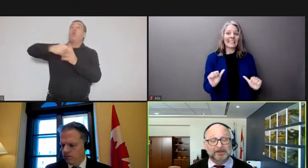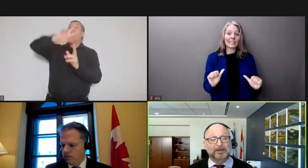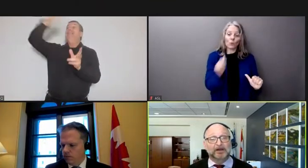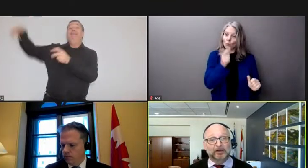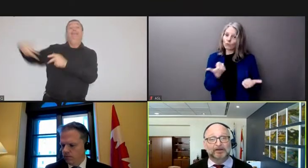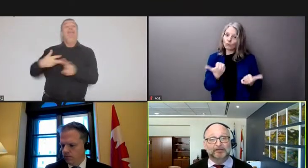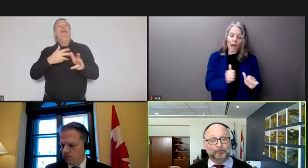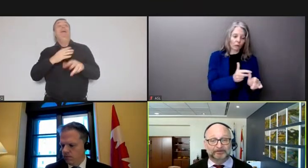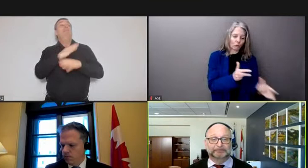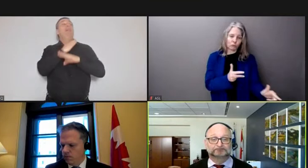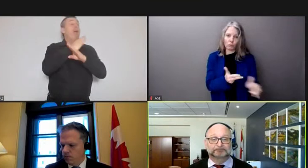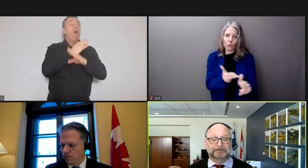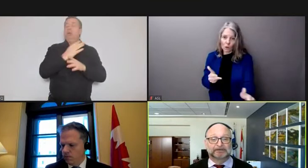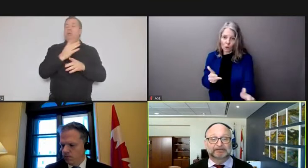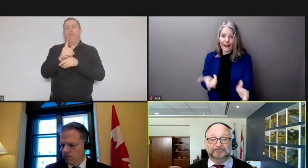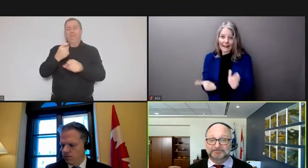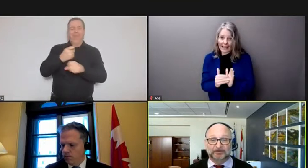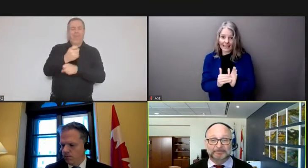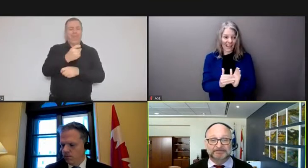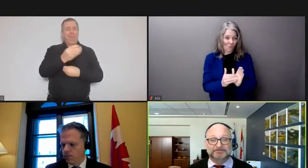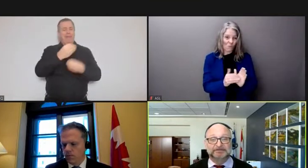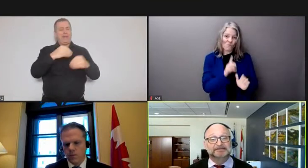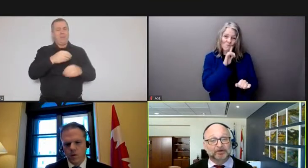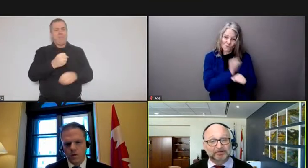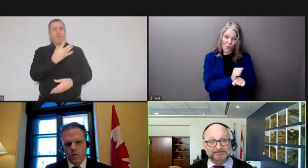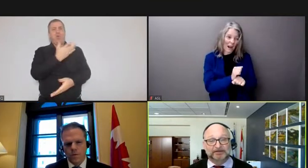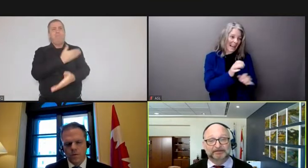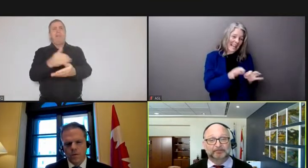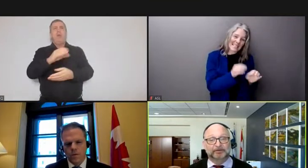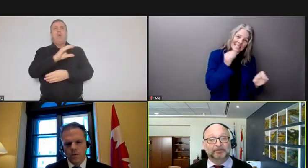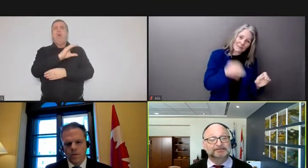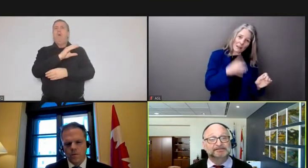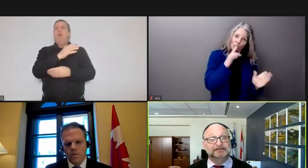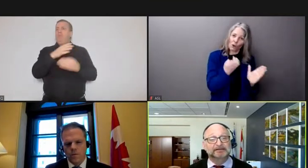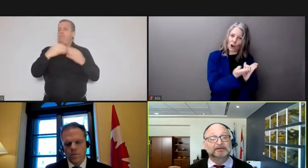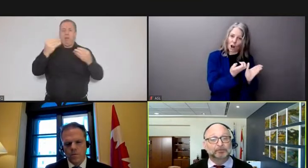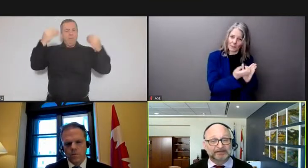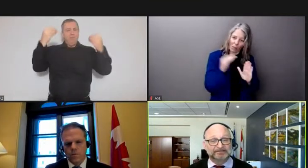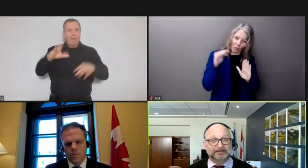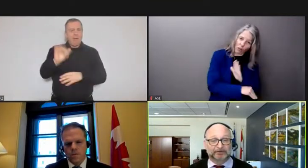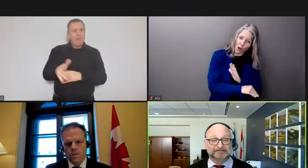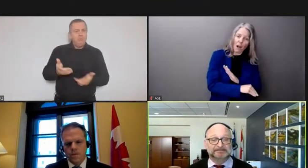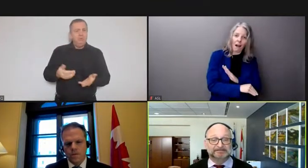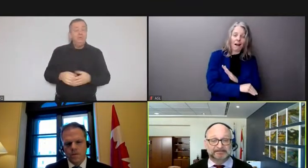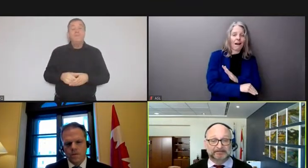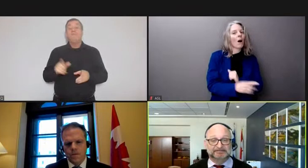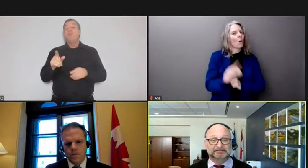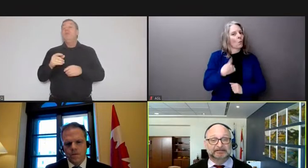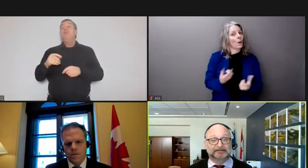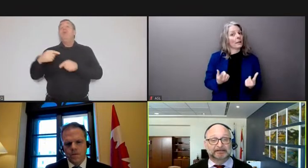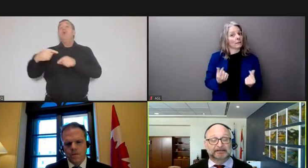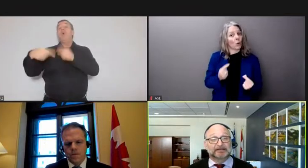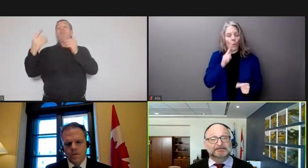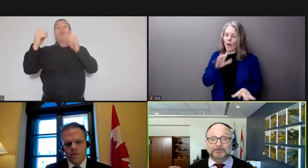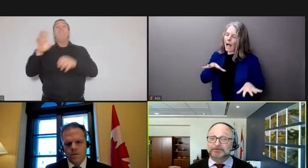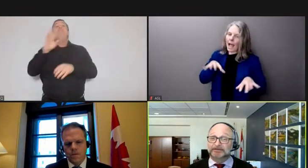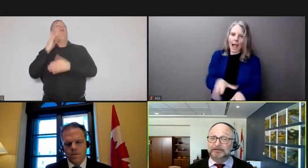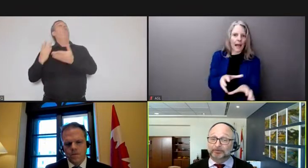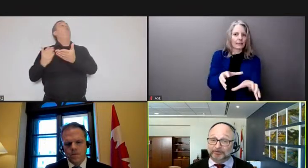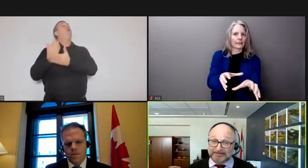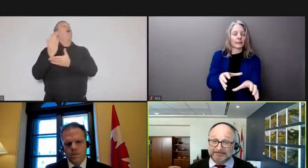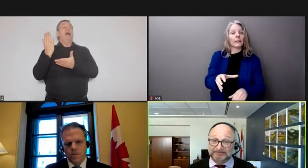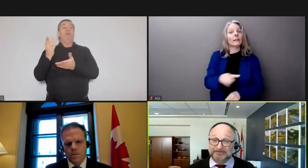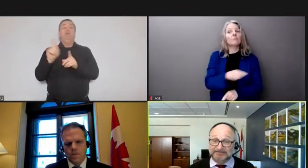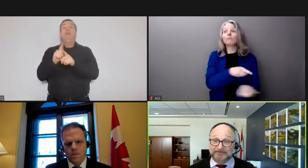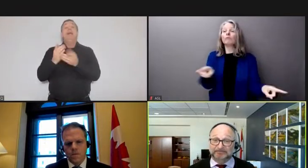are thwarted the official opposition is also talking about rights we take rights seriously so did the